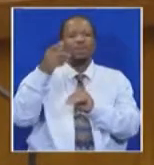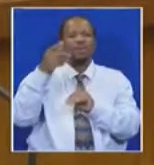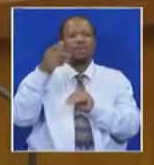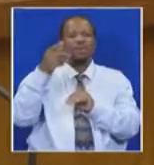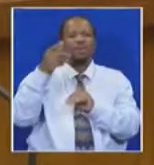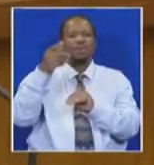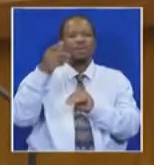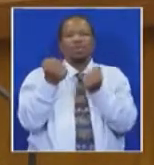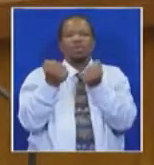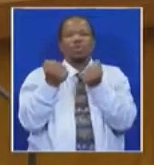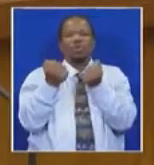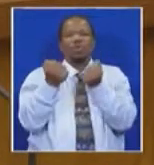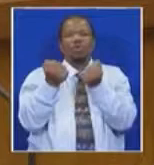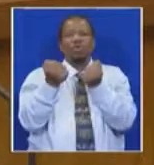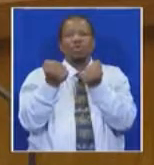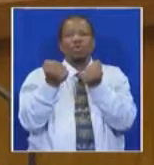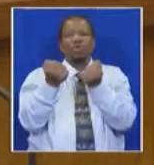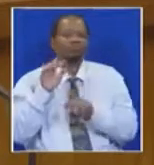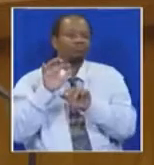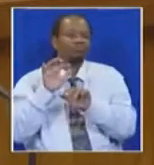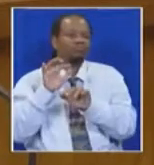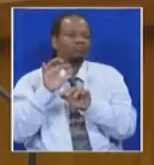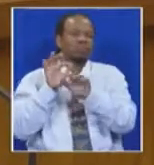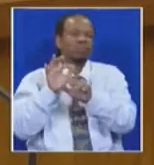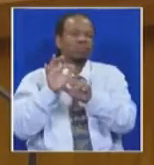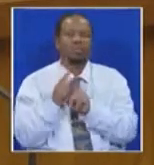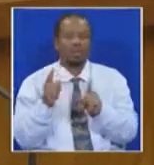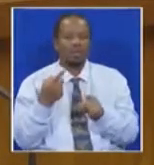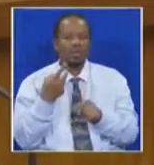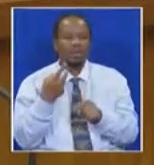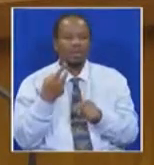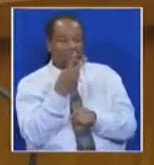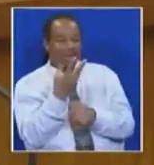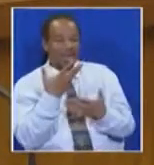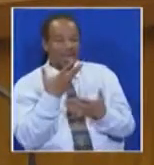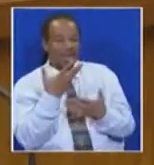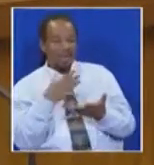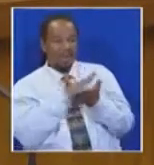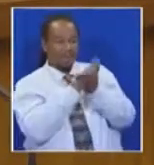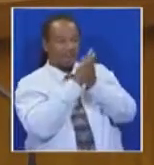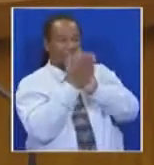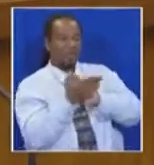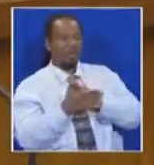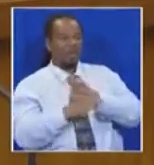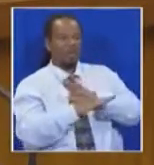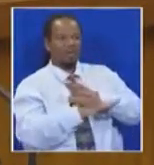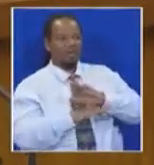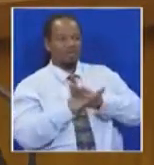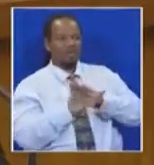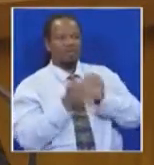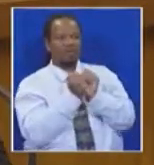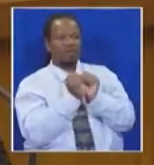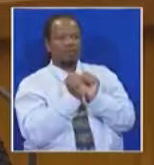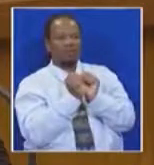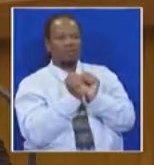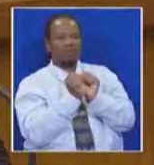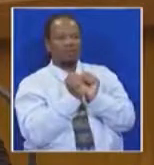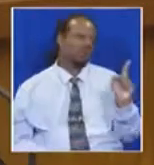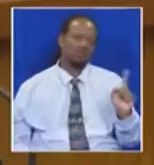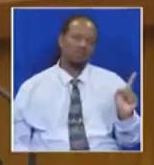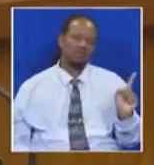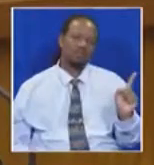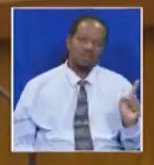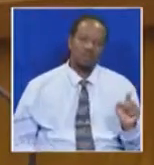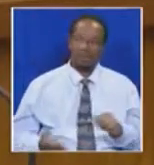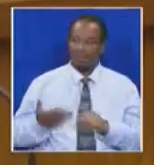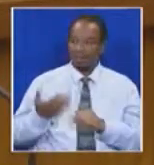attacks the very foundation upon which our democracy has been built. It's not the judiciary at